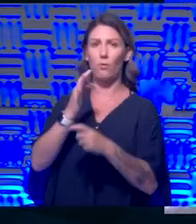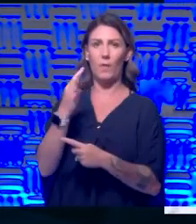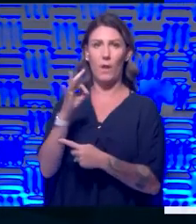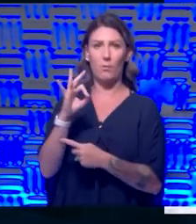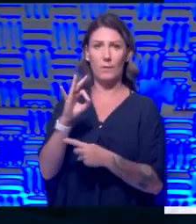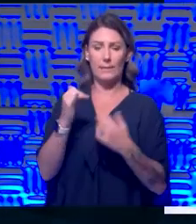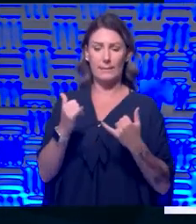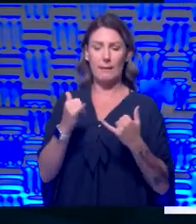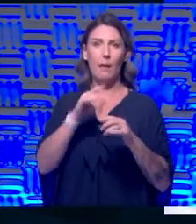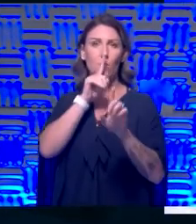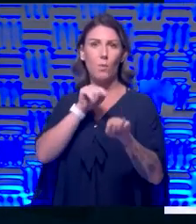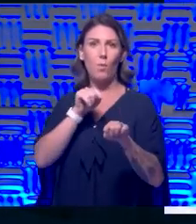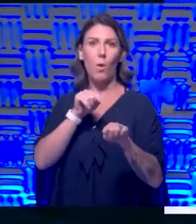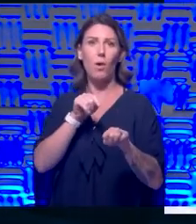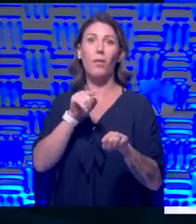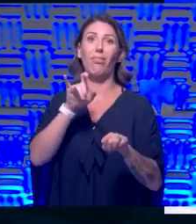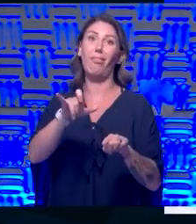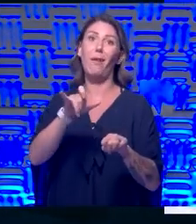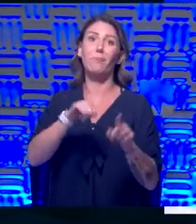weekend. So thoughts about that?